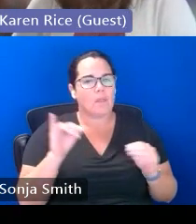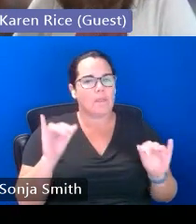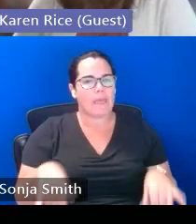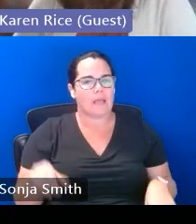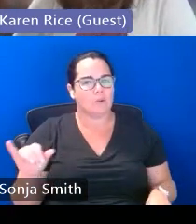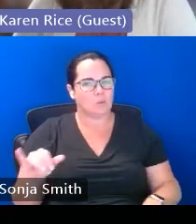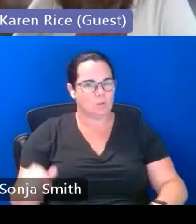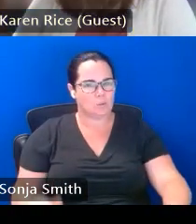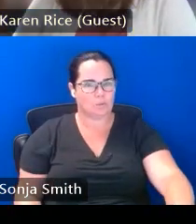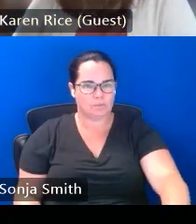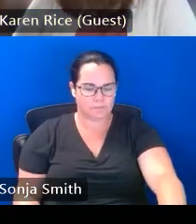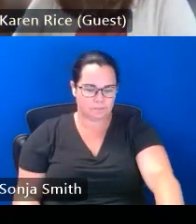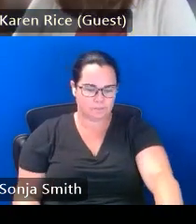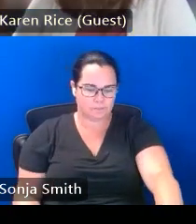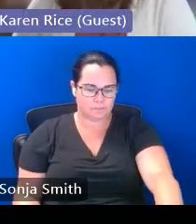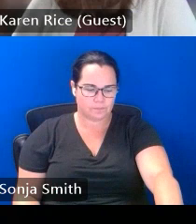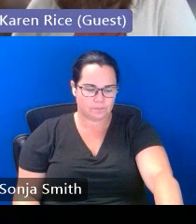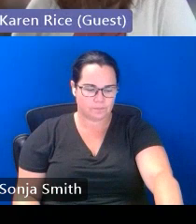bit